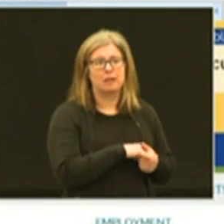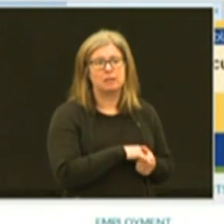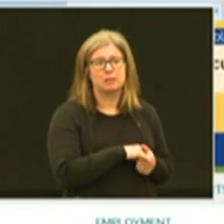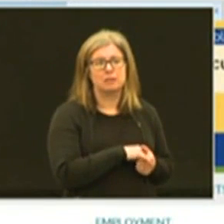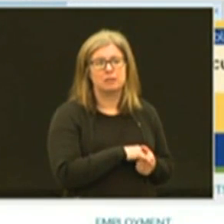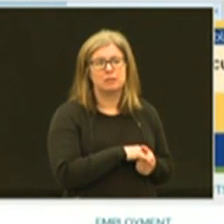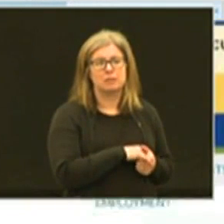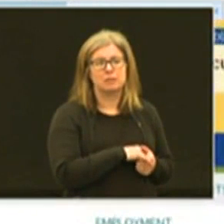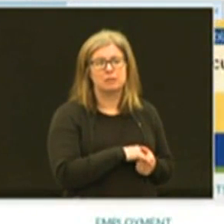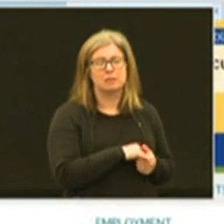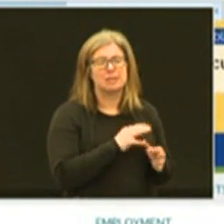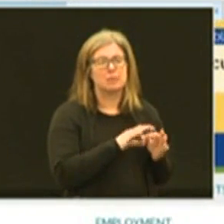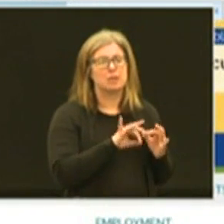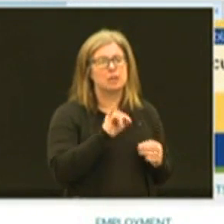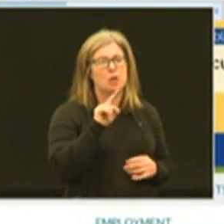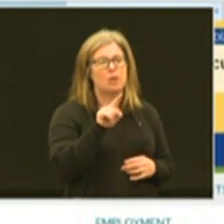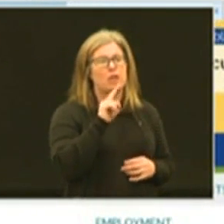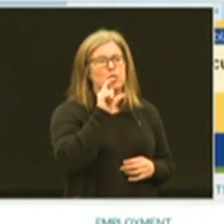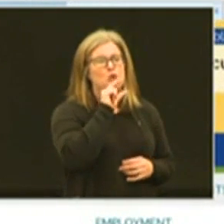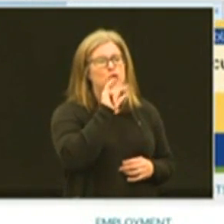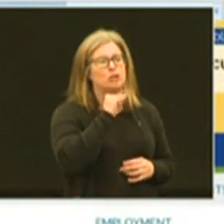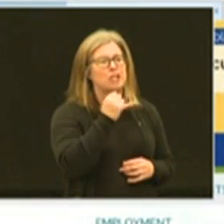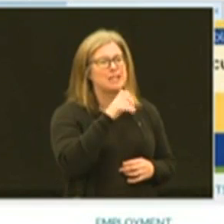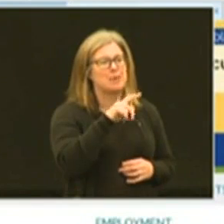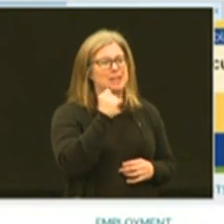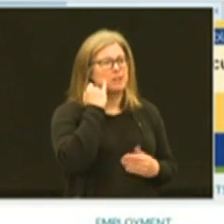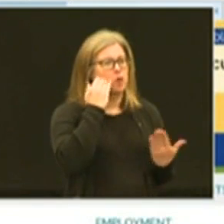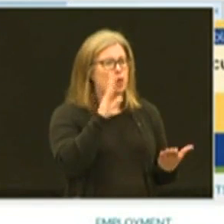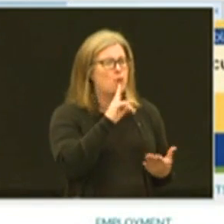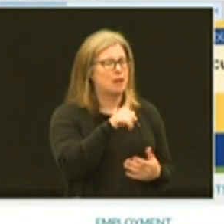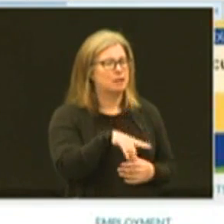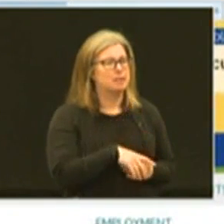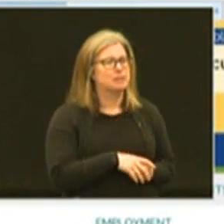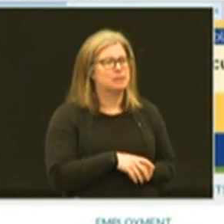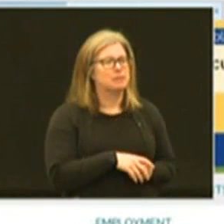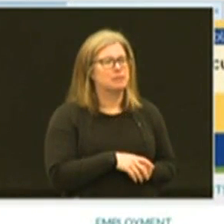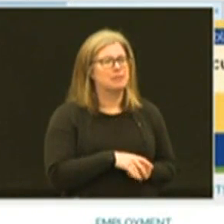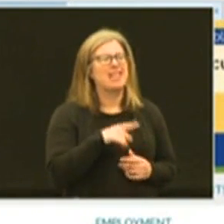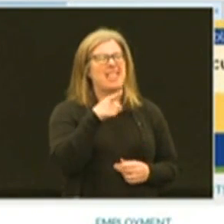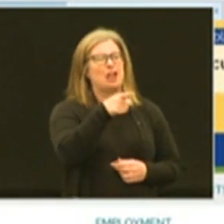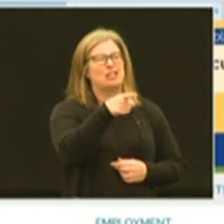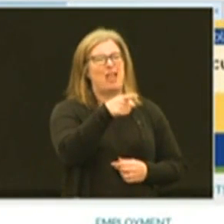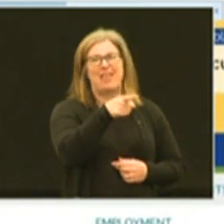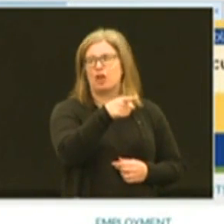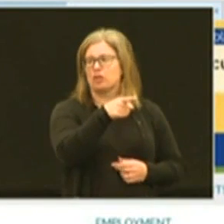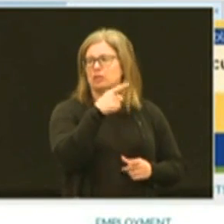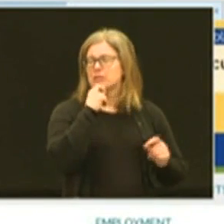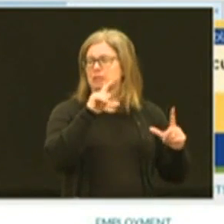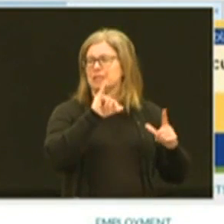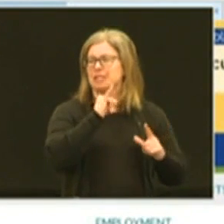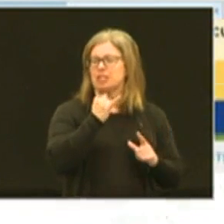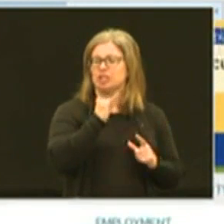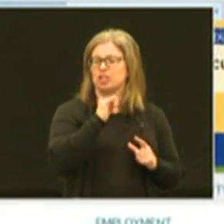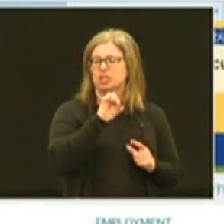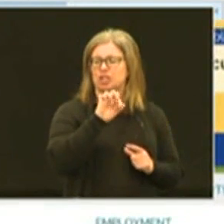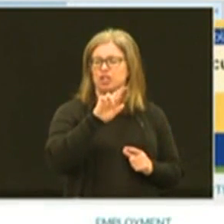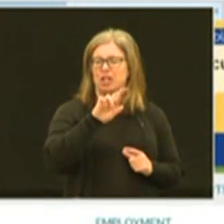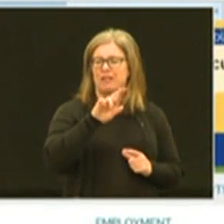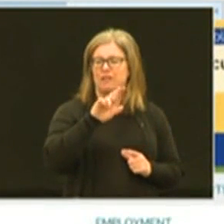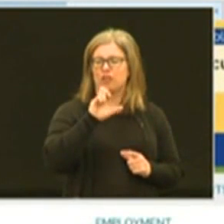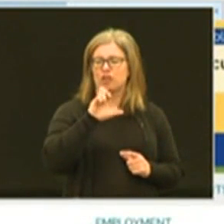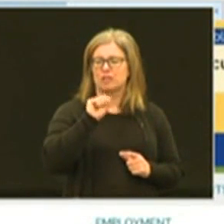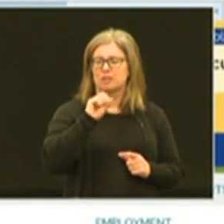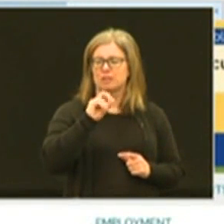okay so it's as simple as going there you can google it if you don't know what it is and uh it's right there jefferson.ky